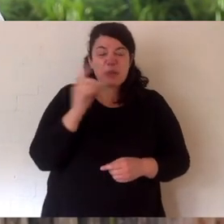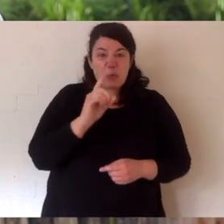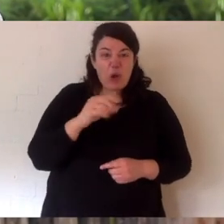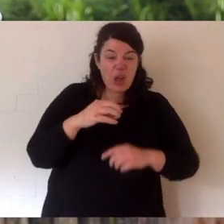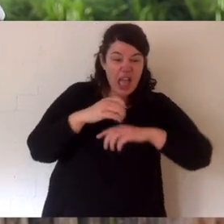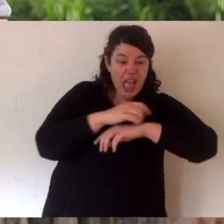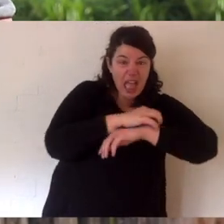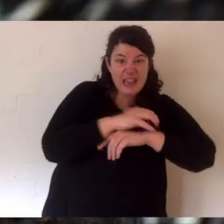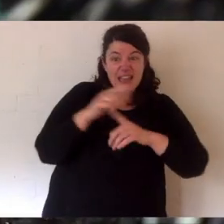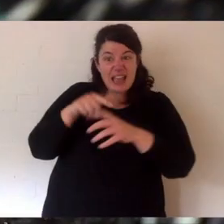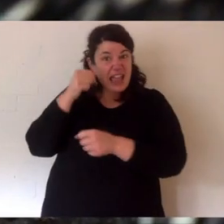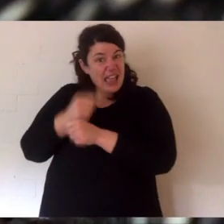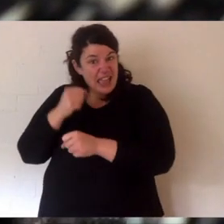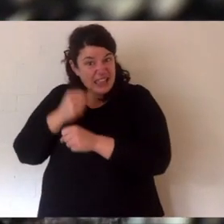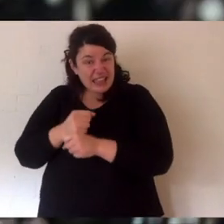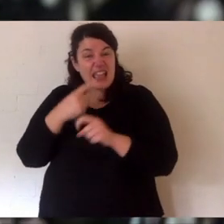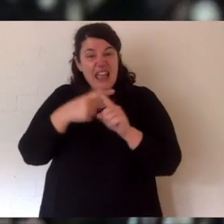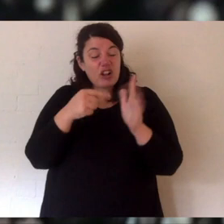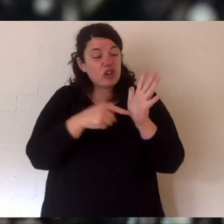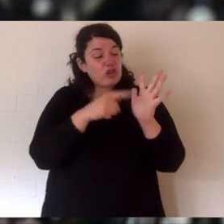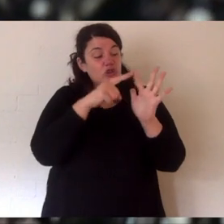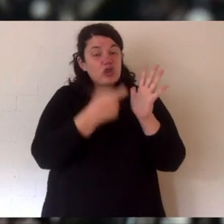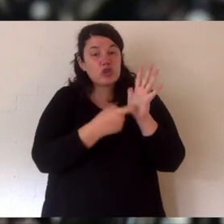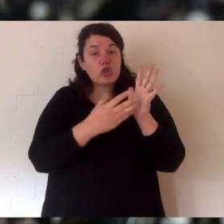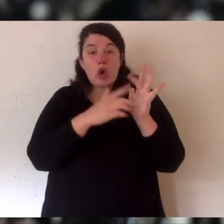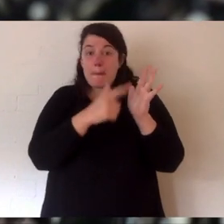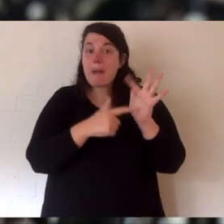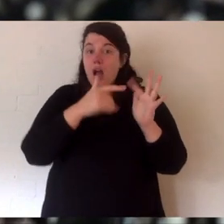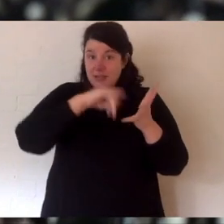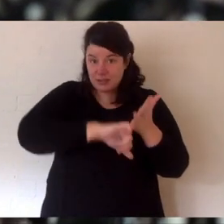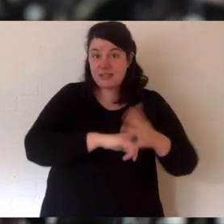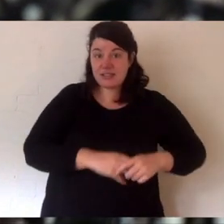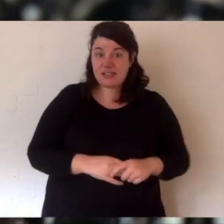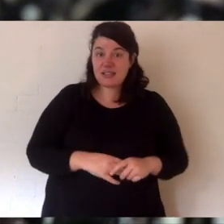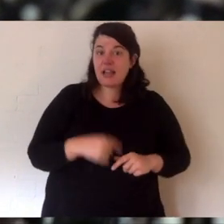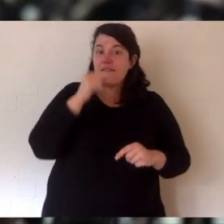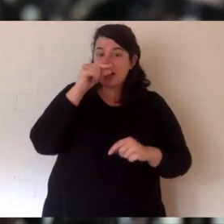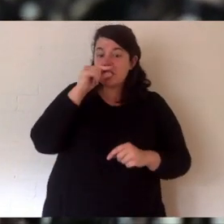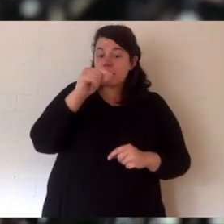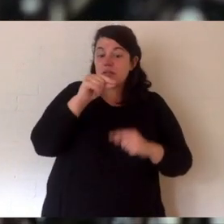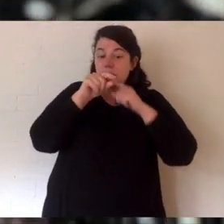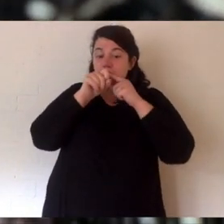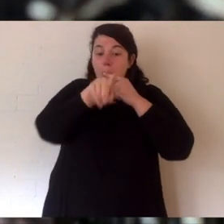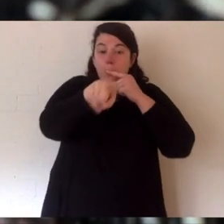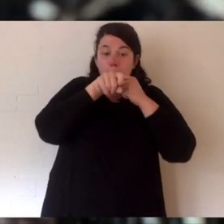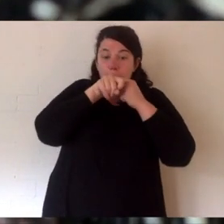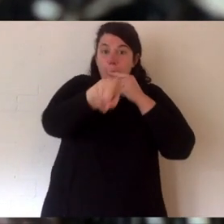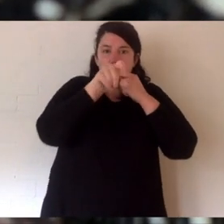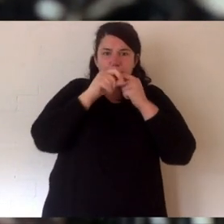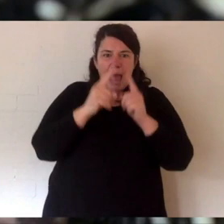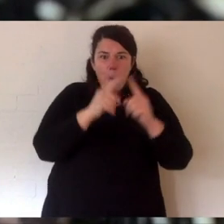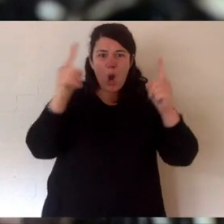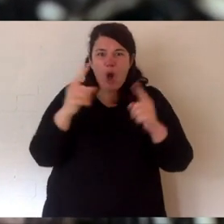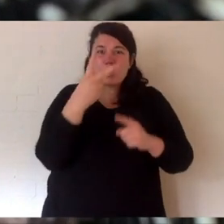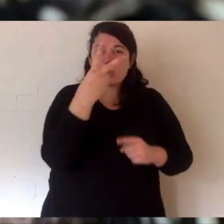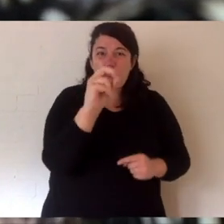all they eat are ants, eggs, and termites. Now, that nose has a tongue inside that's